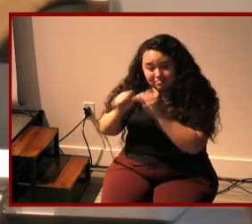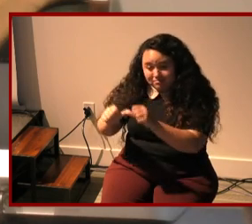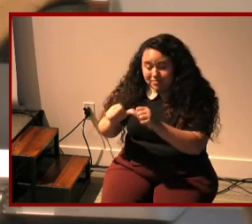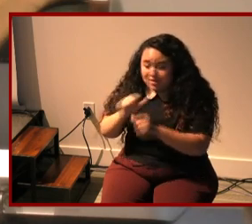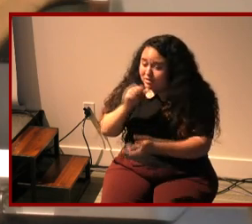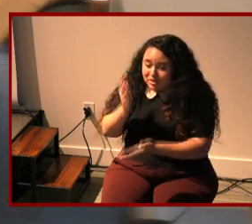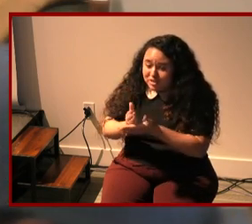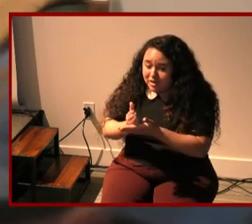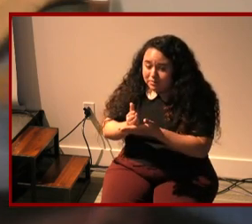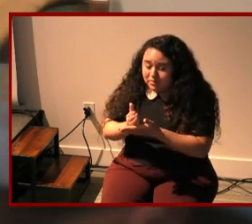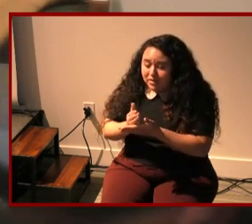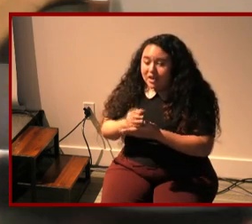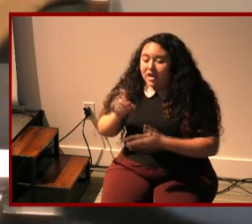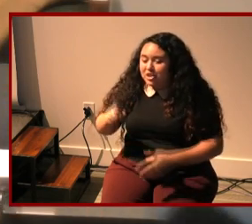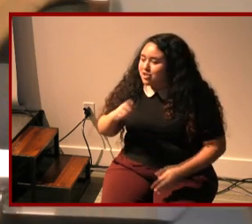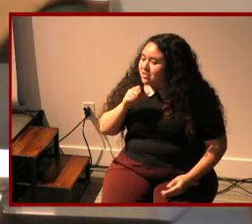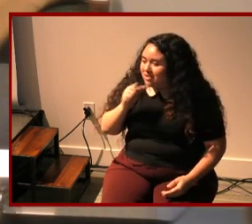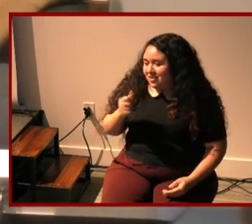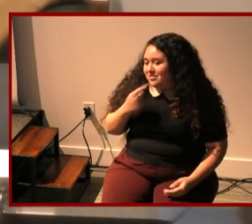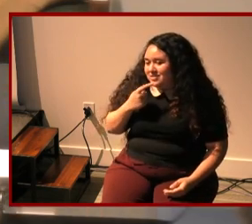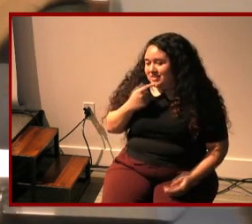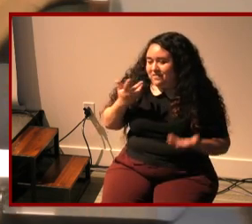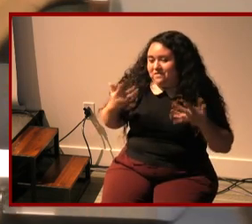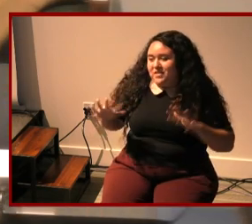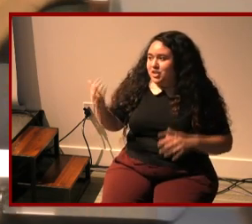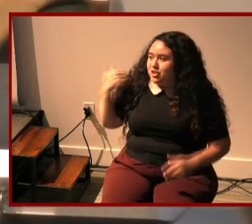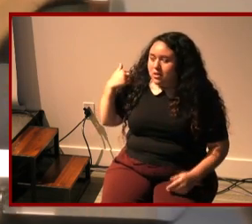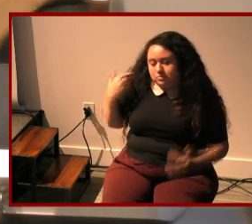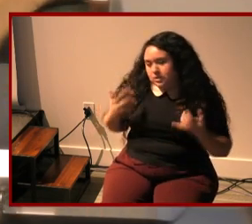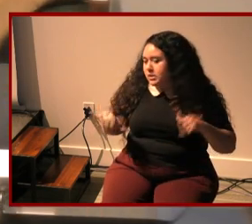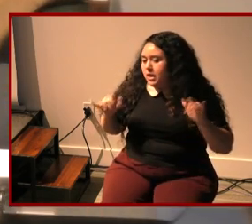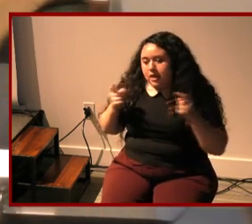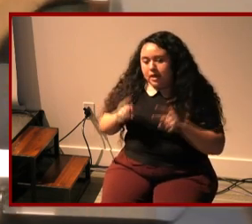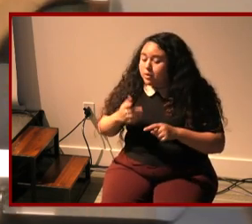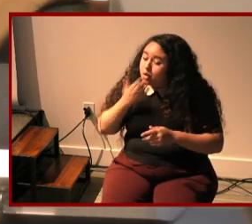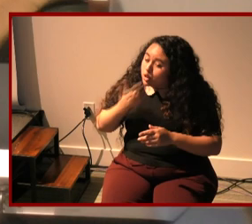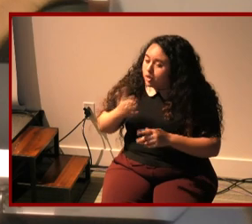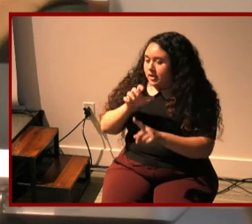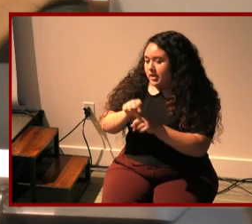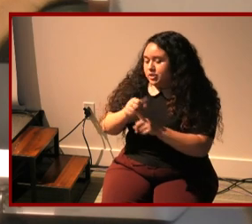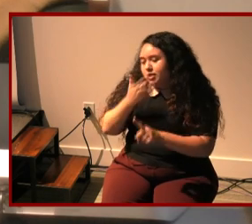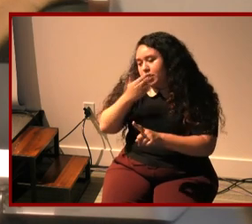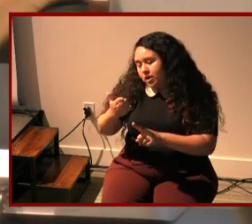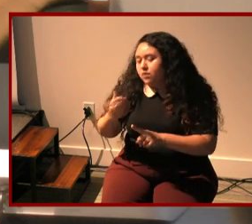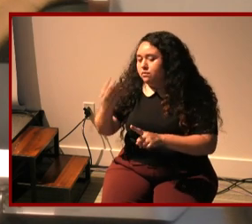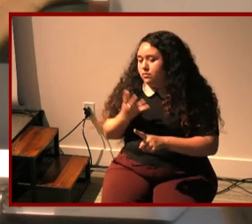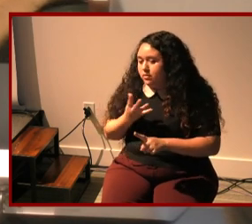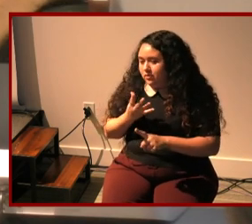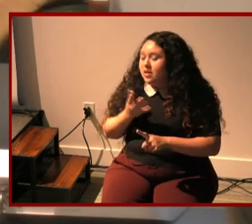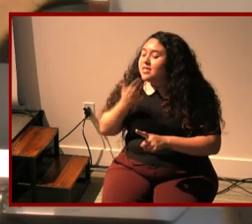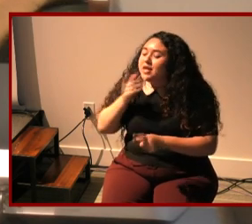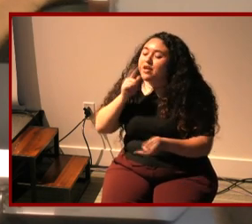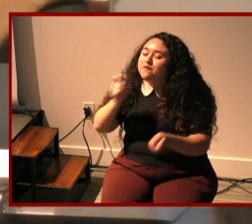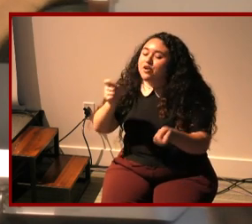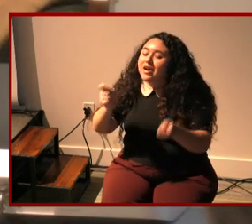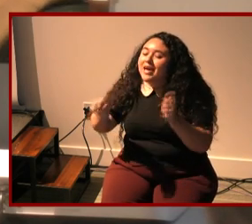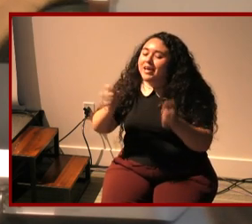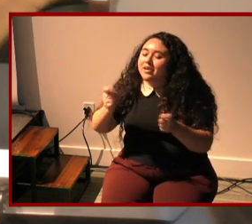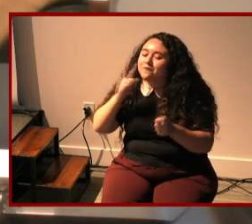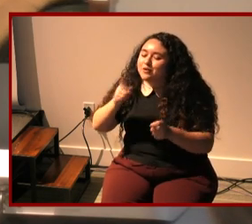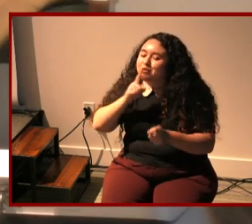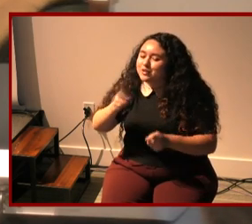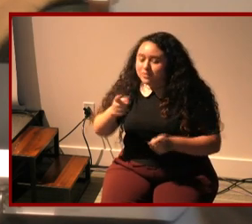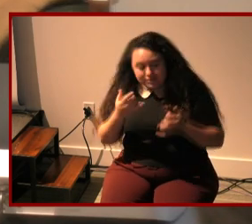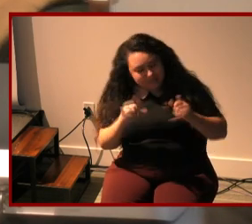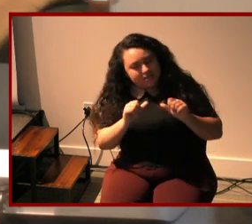shouldn't have talked about eugenics as though it was over my b good catch yeah thanks for the edit for sure definitely